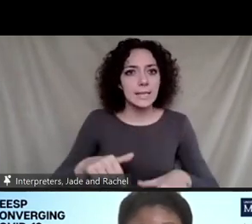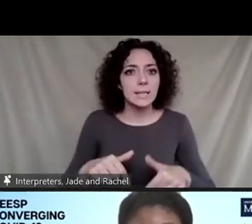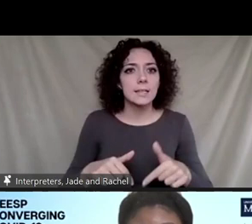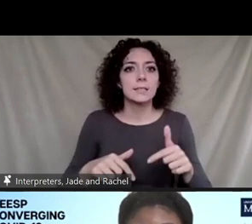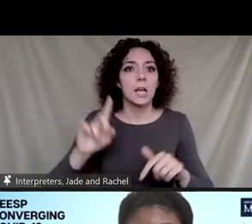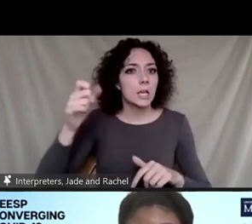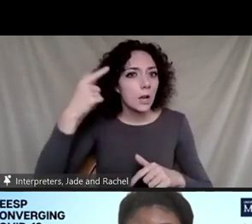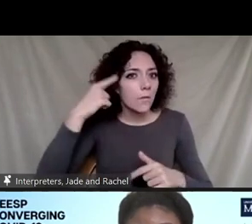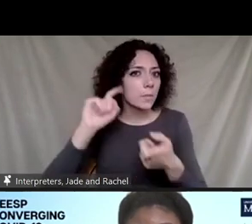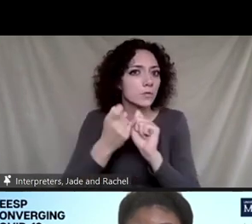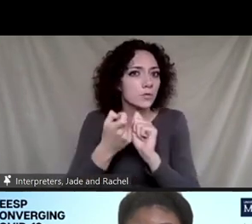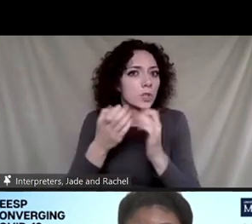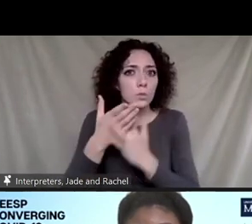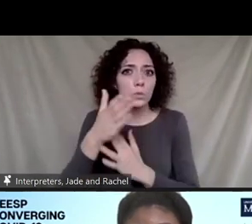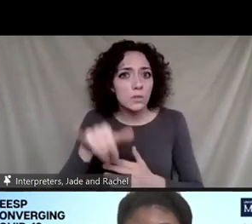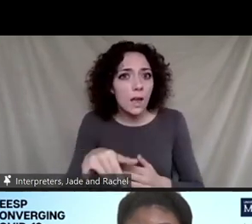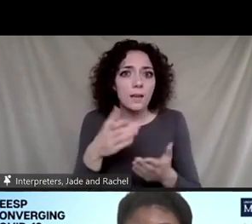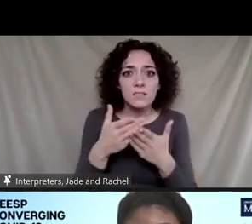change through that or things you've learned?